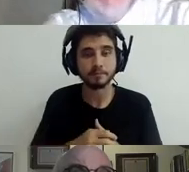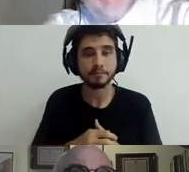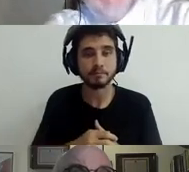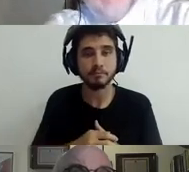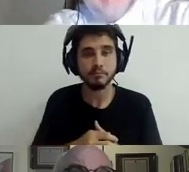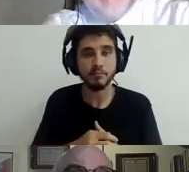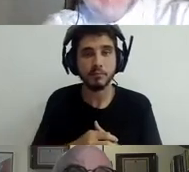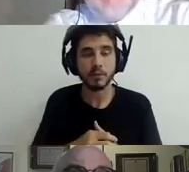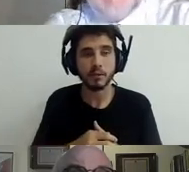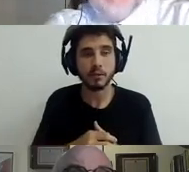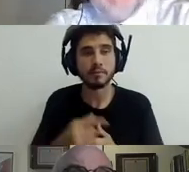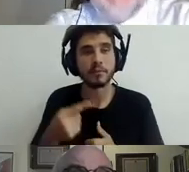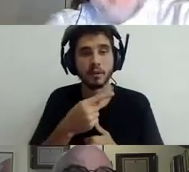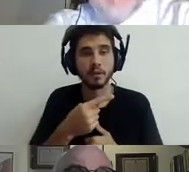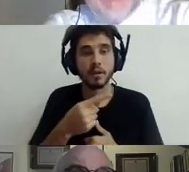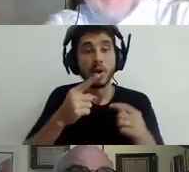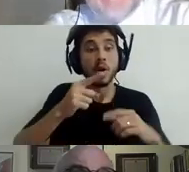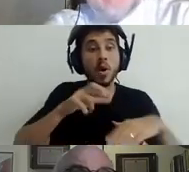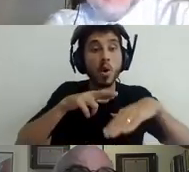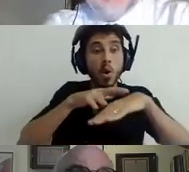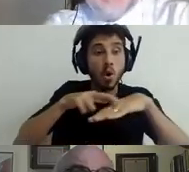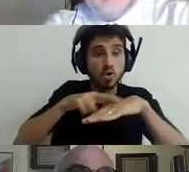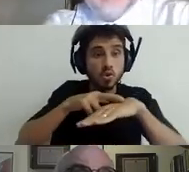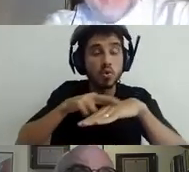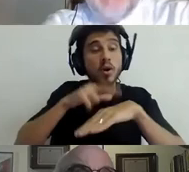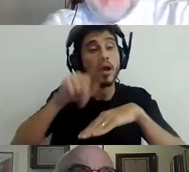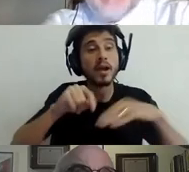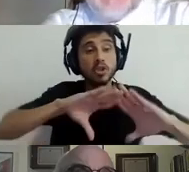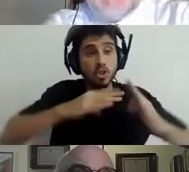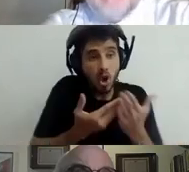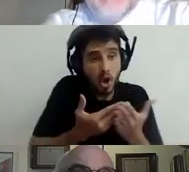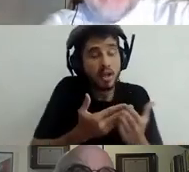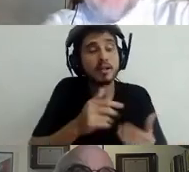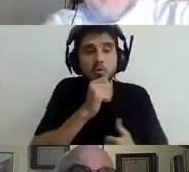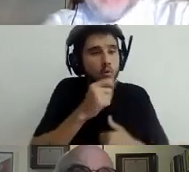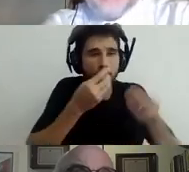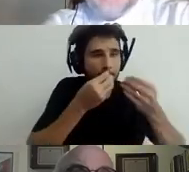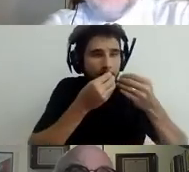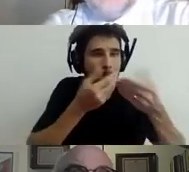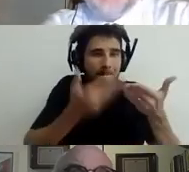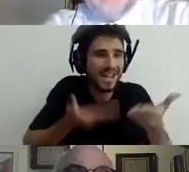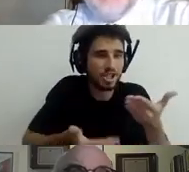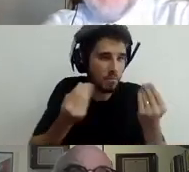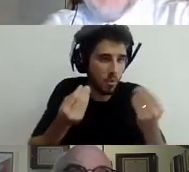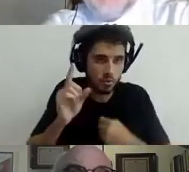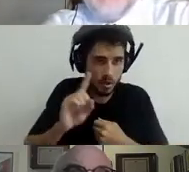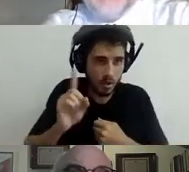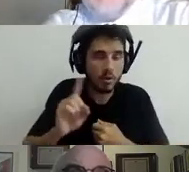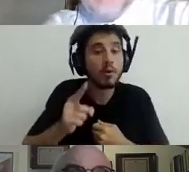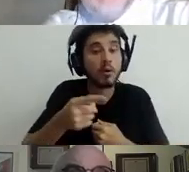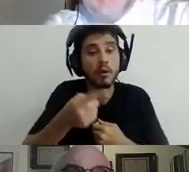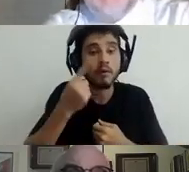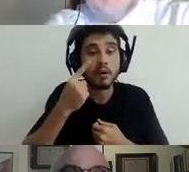average learning loss is between two and three months. Whereas in the most deprived schools, the learning loss